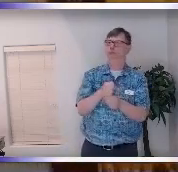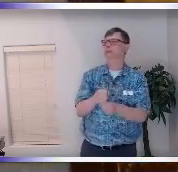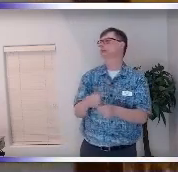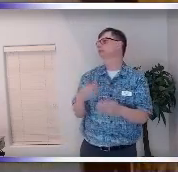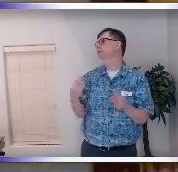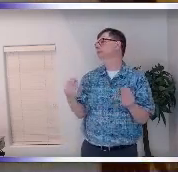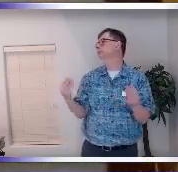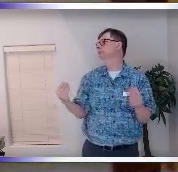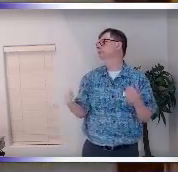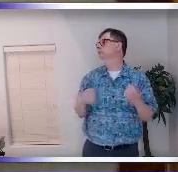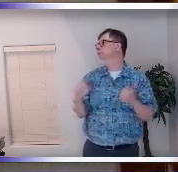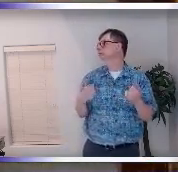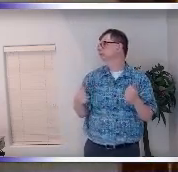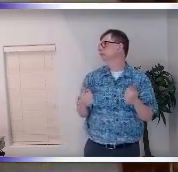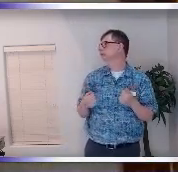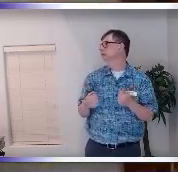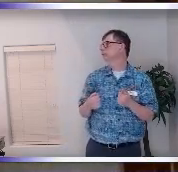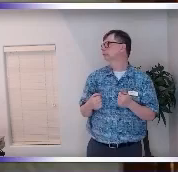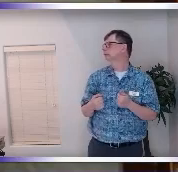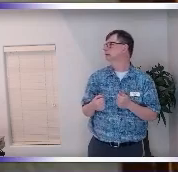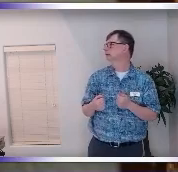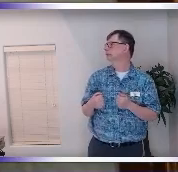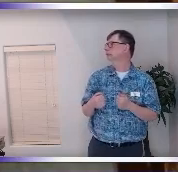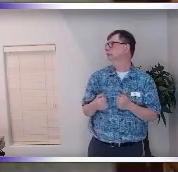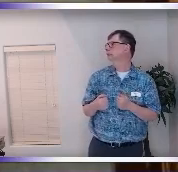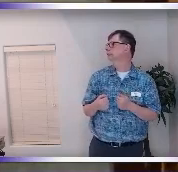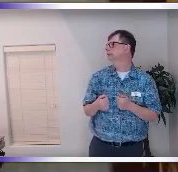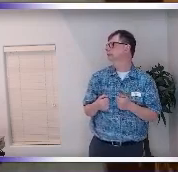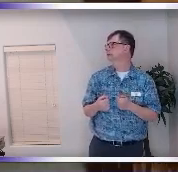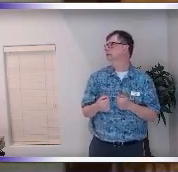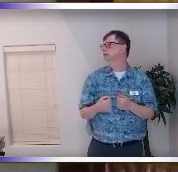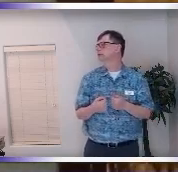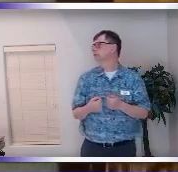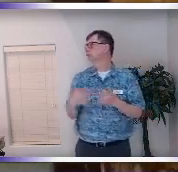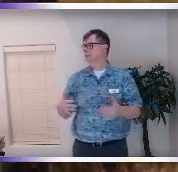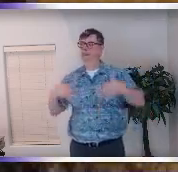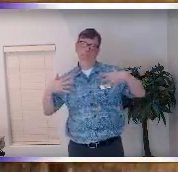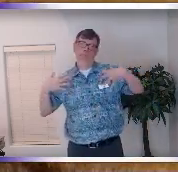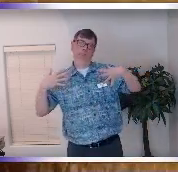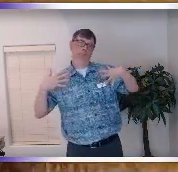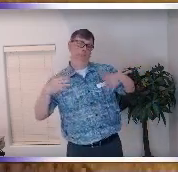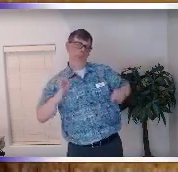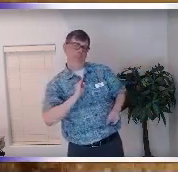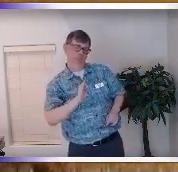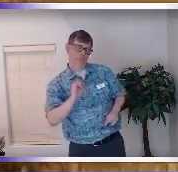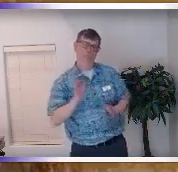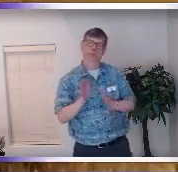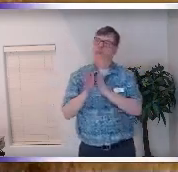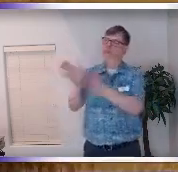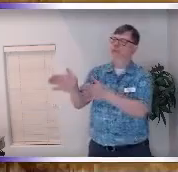money it'll work for driving so I get in the car I do an invocation I'm in my mundane life I'm scared and I go